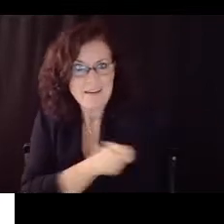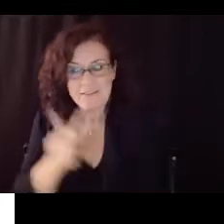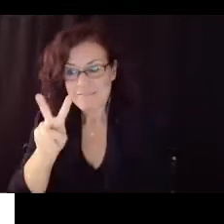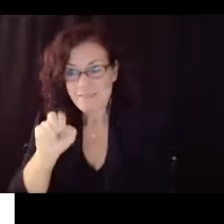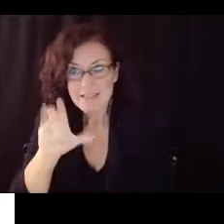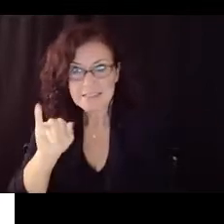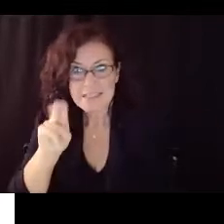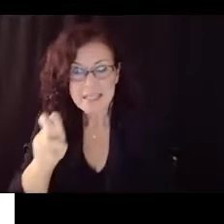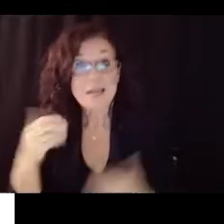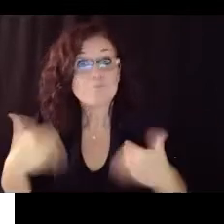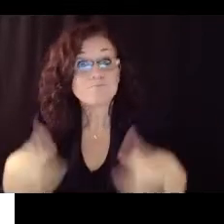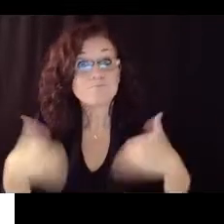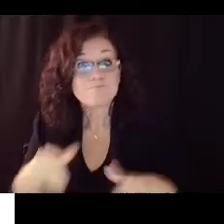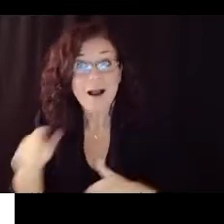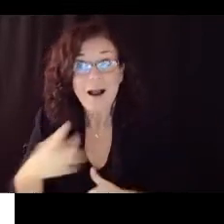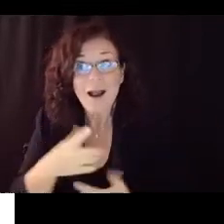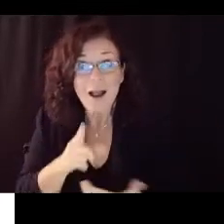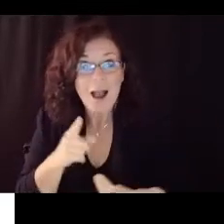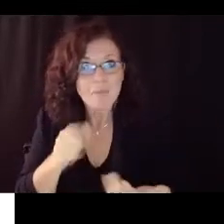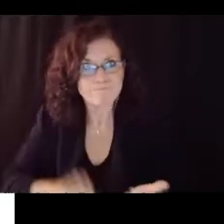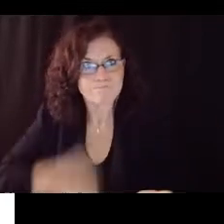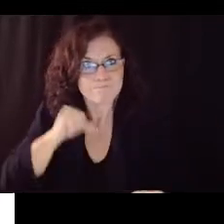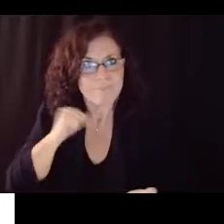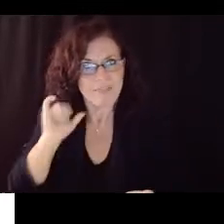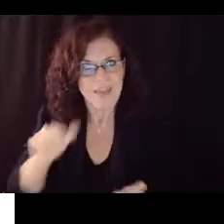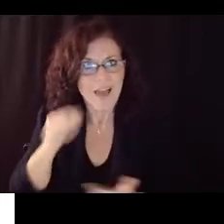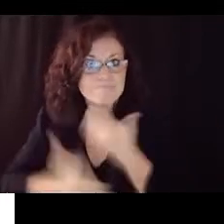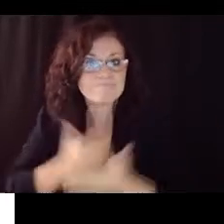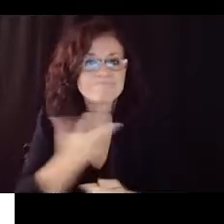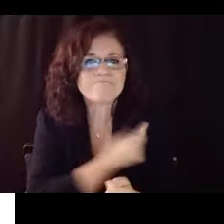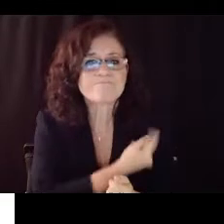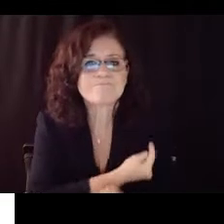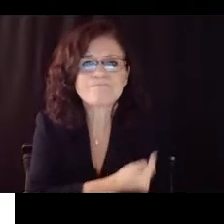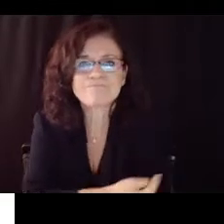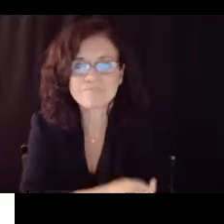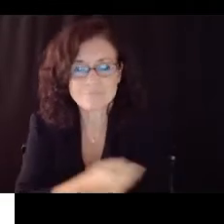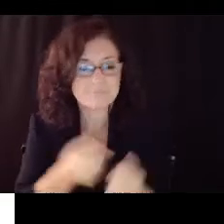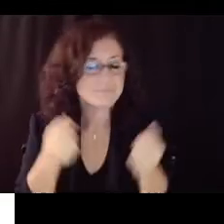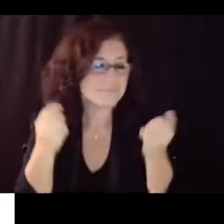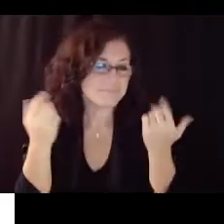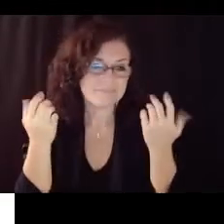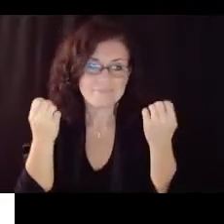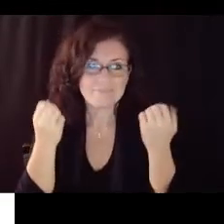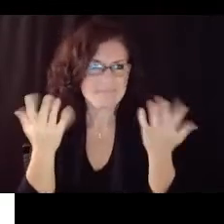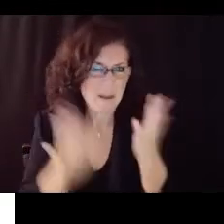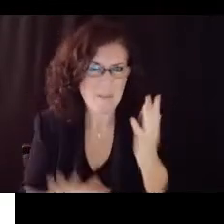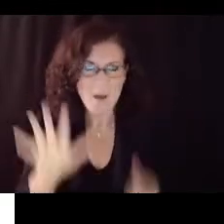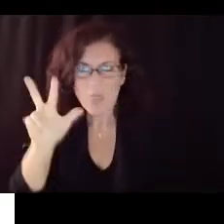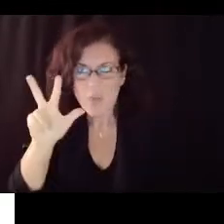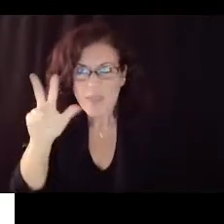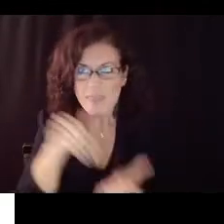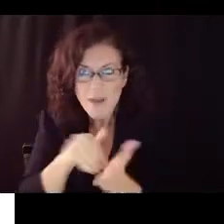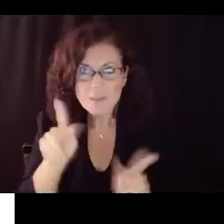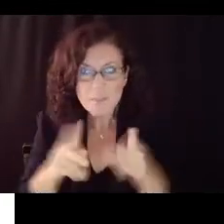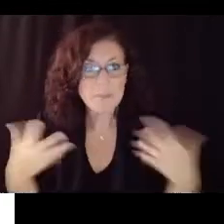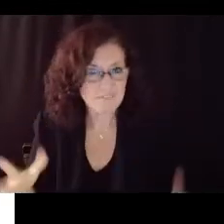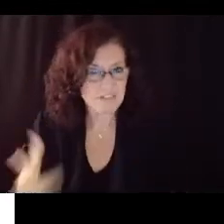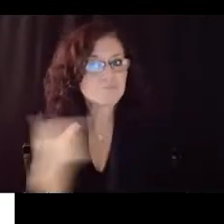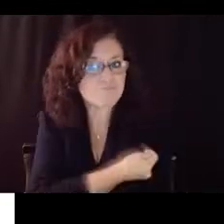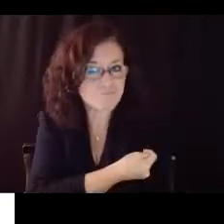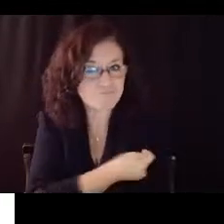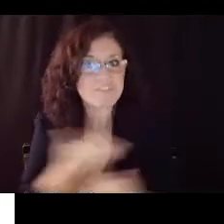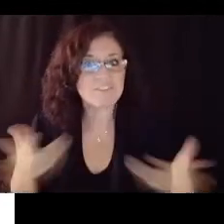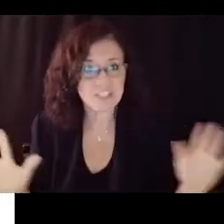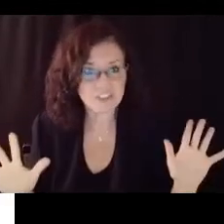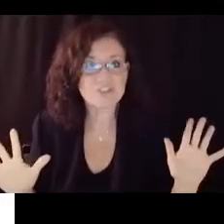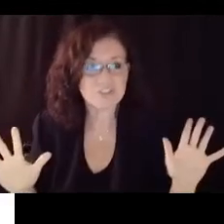cottage health I'm over the moon to say that we're close to 3 000 vaccines um perhaps even at 3 000 now um administered as of